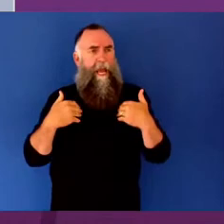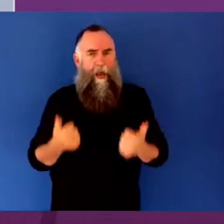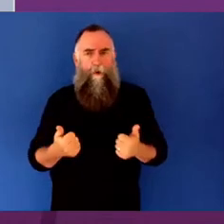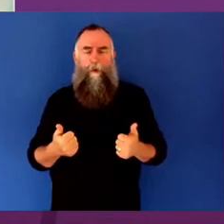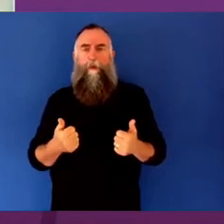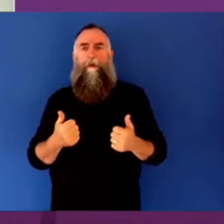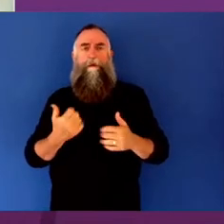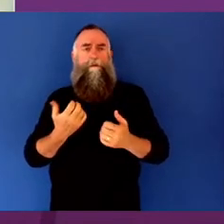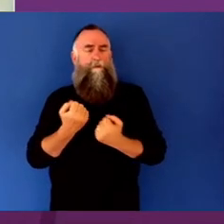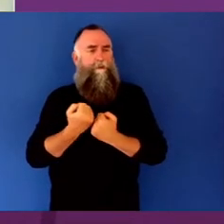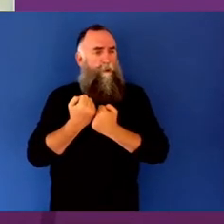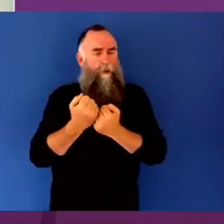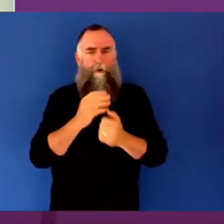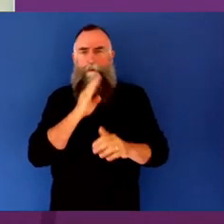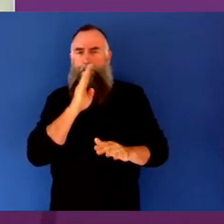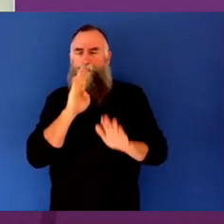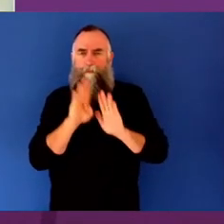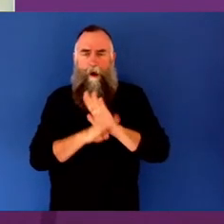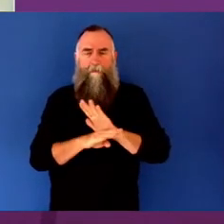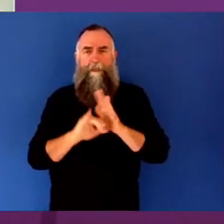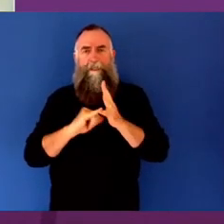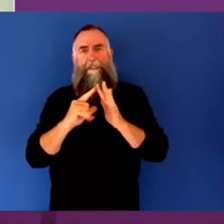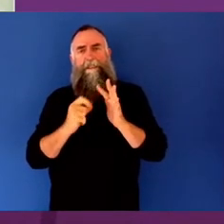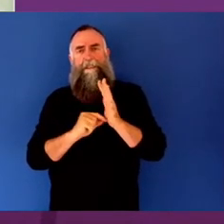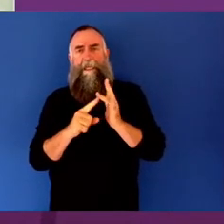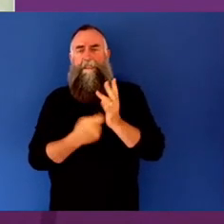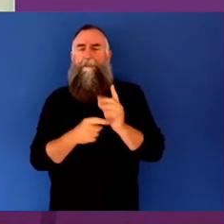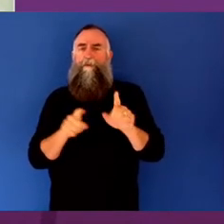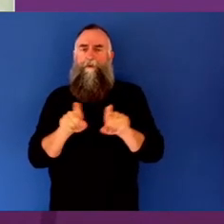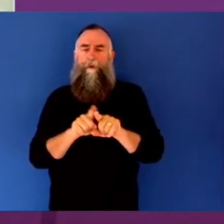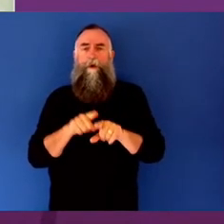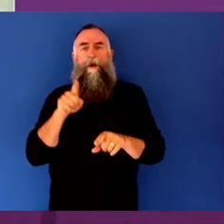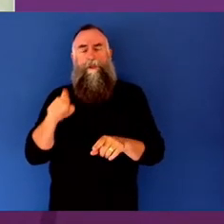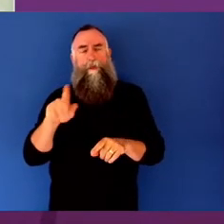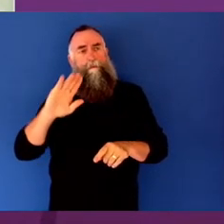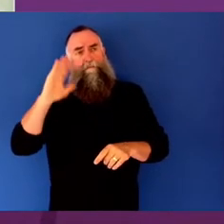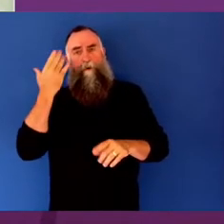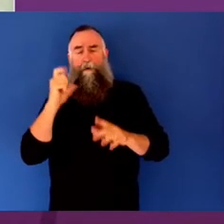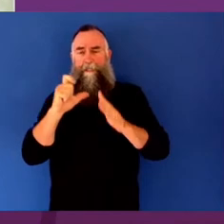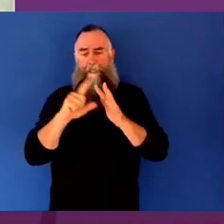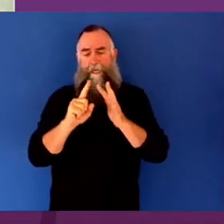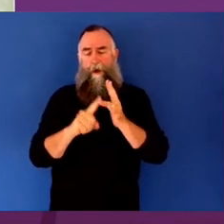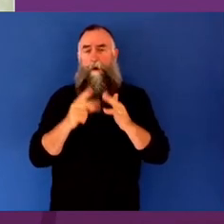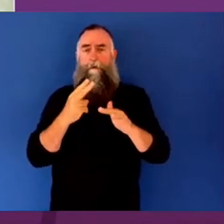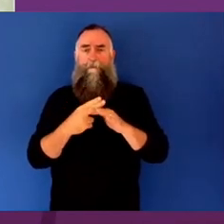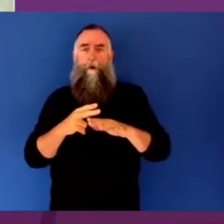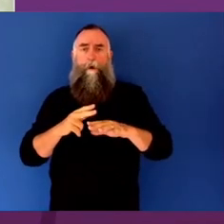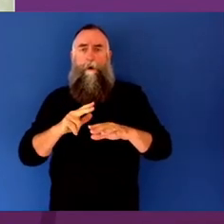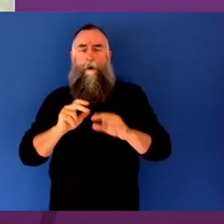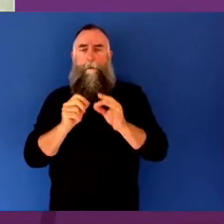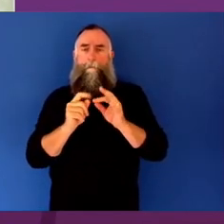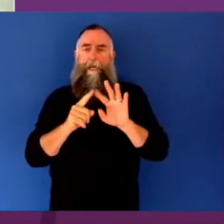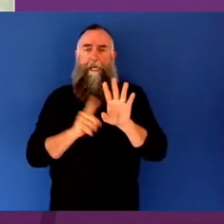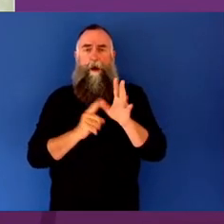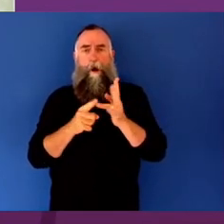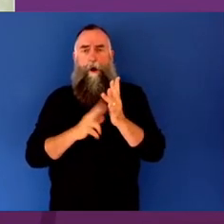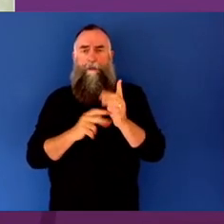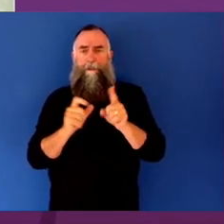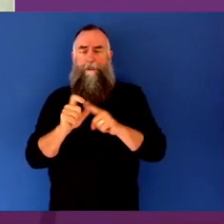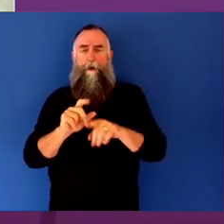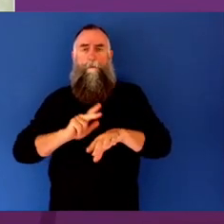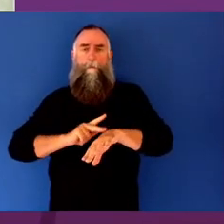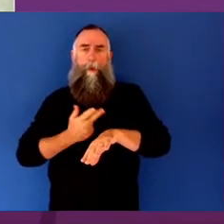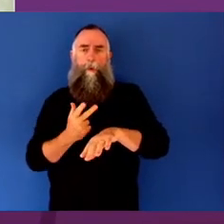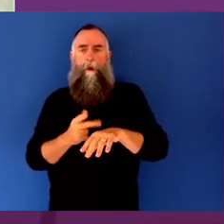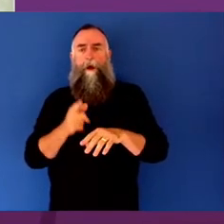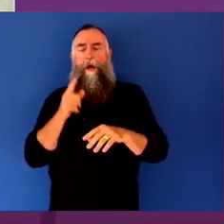Georgie was appointed as the CEO of Beyond Blue in 2014, where she has led significant expansion of